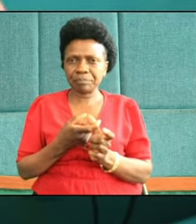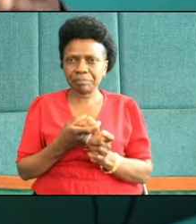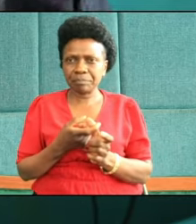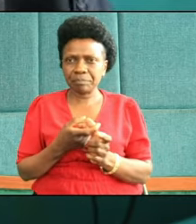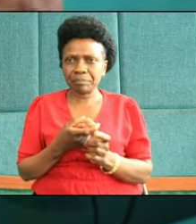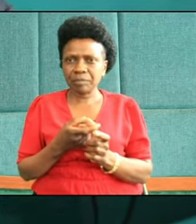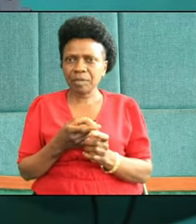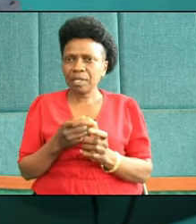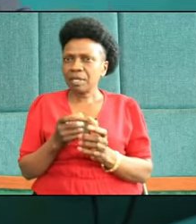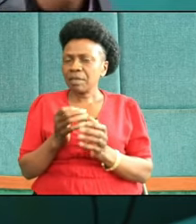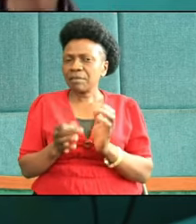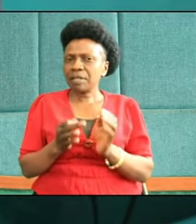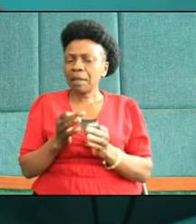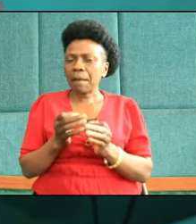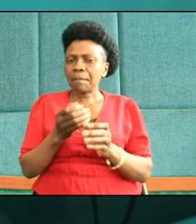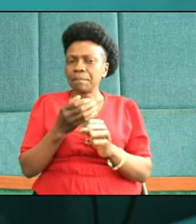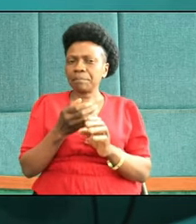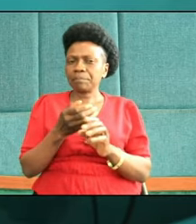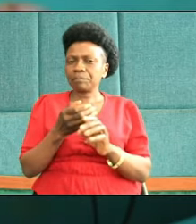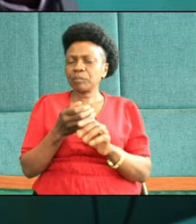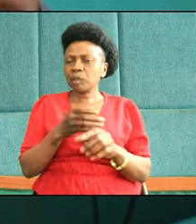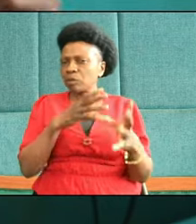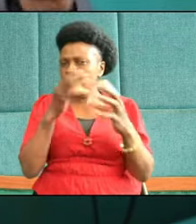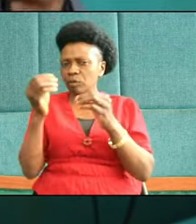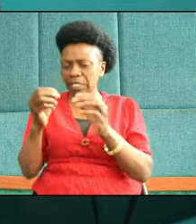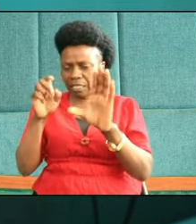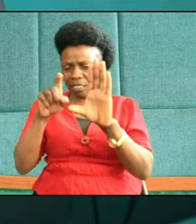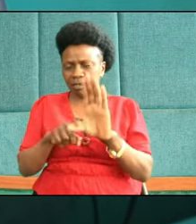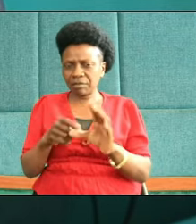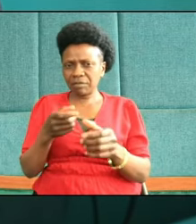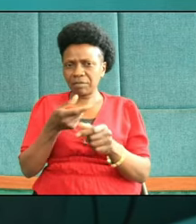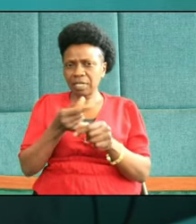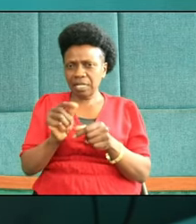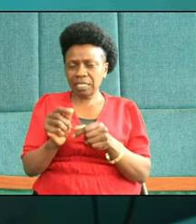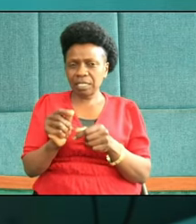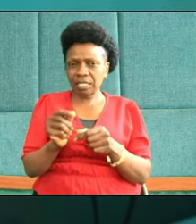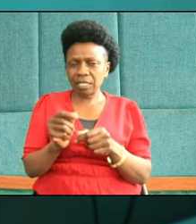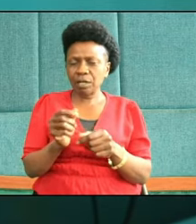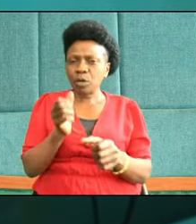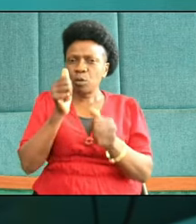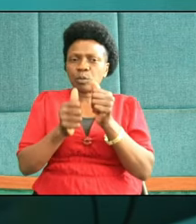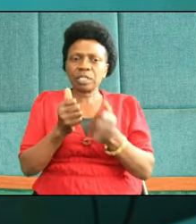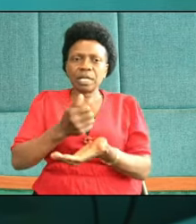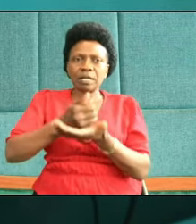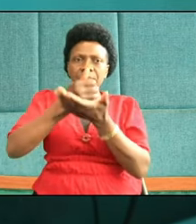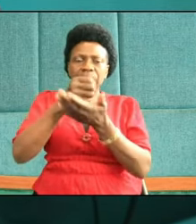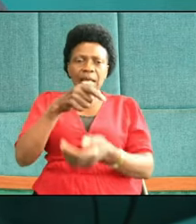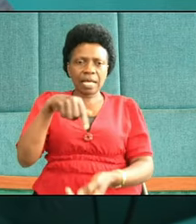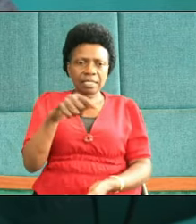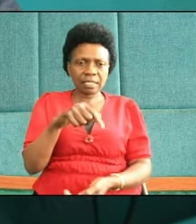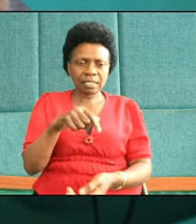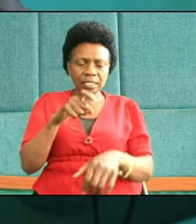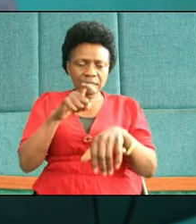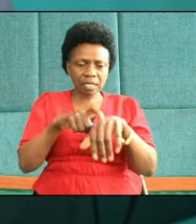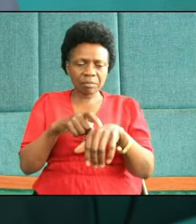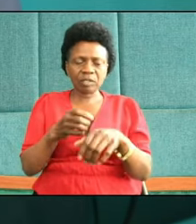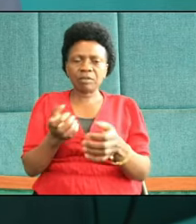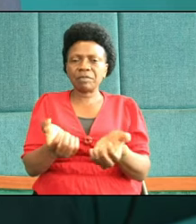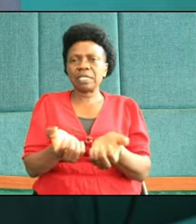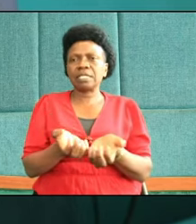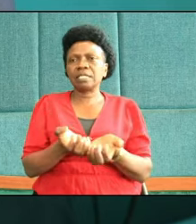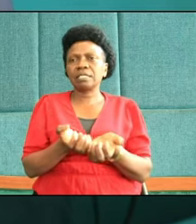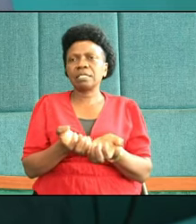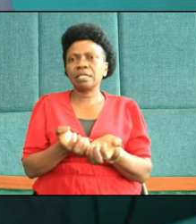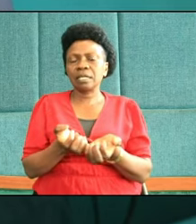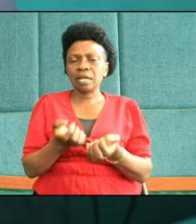and even to find the grace to help us in times of need, and coming just at the right